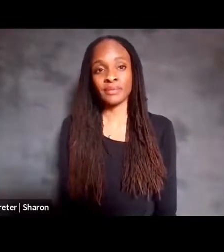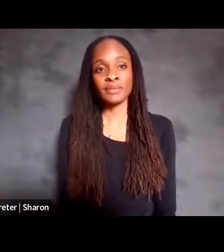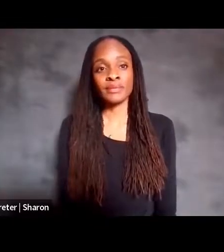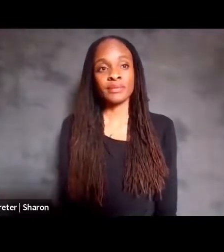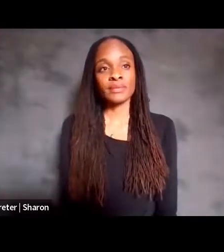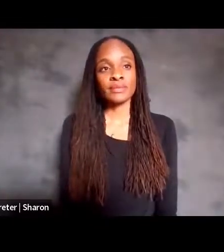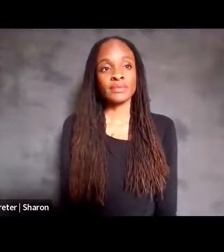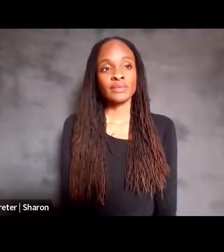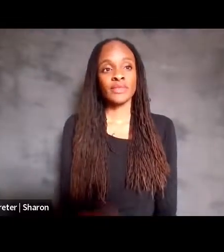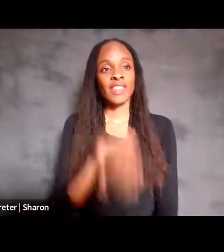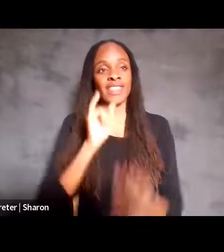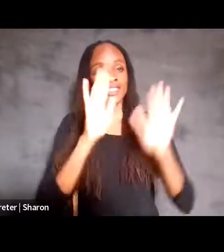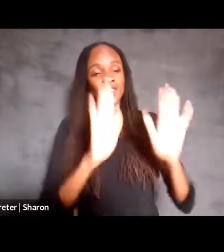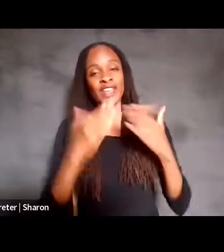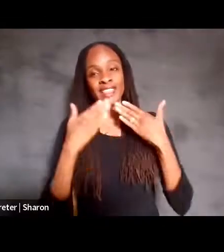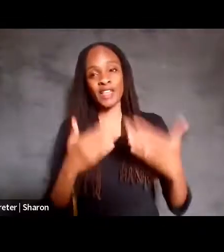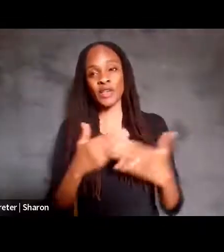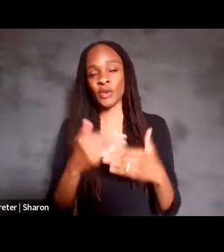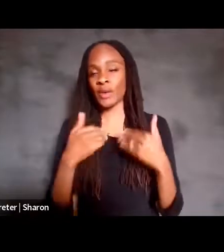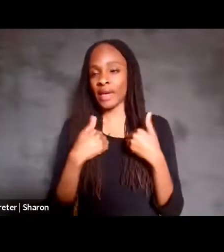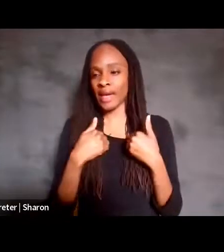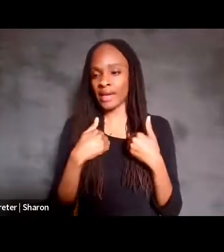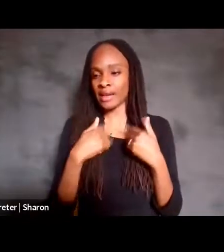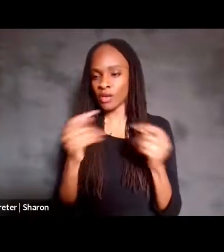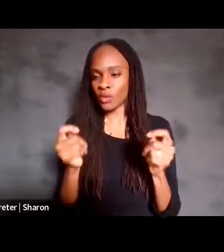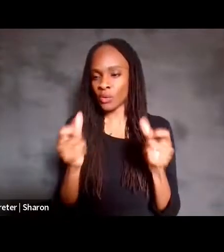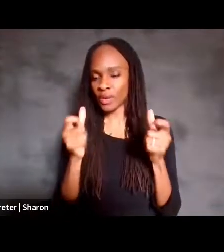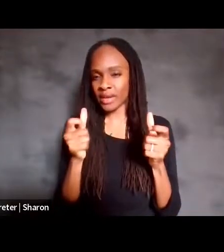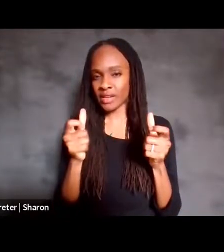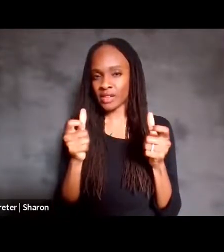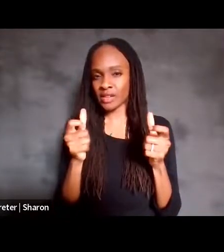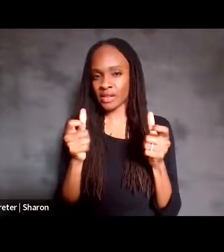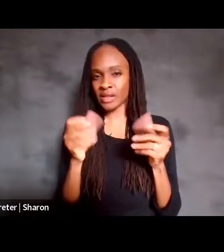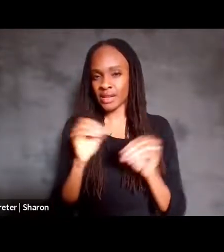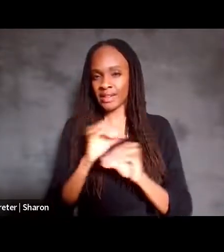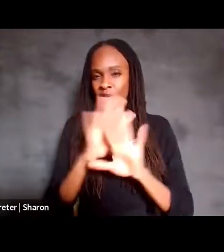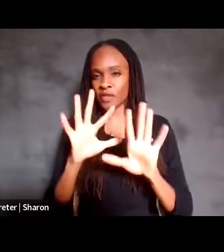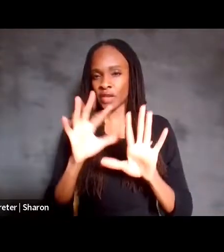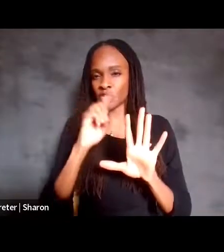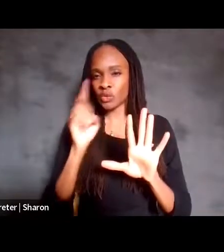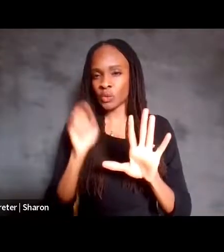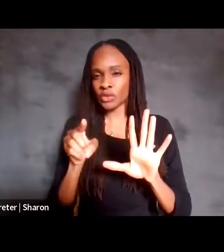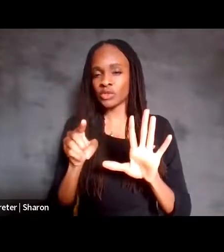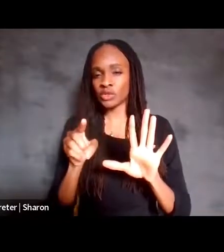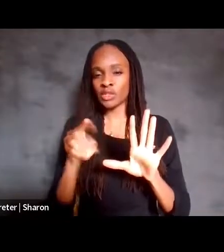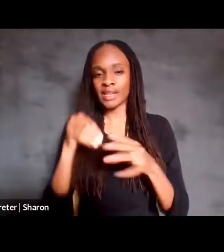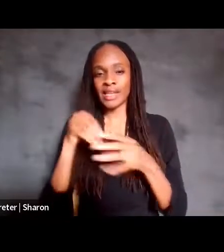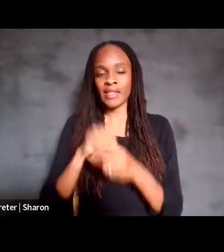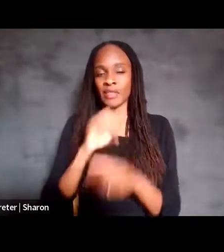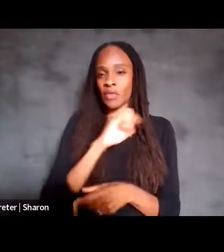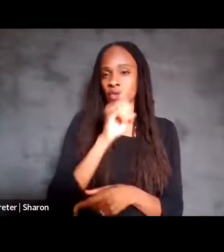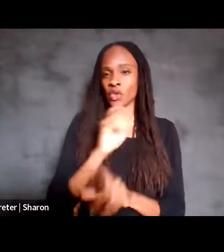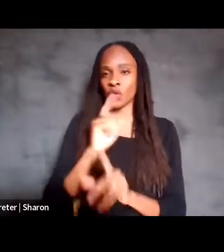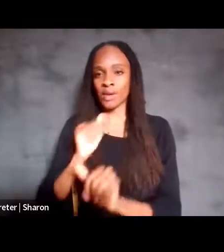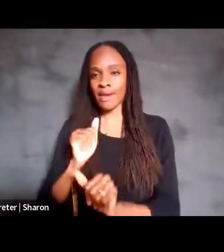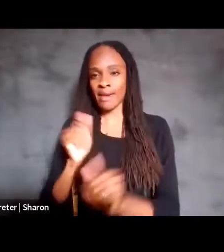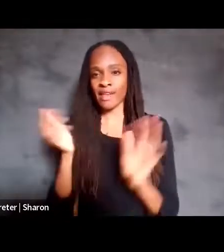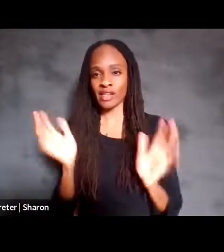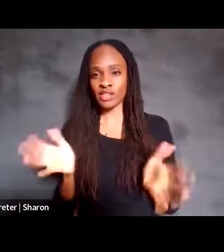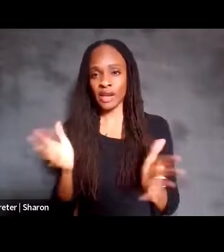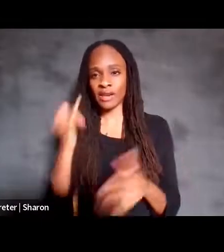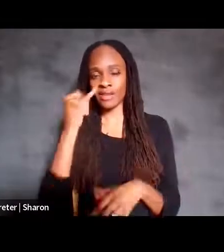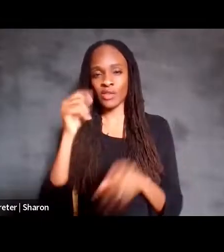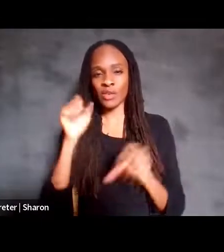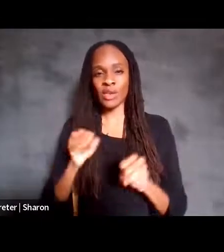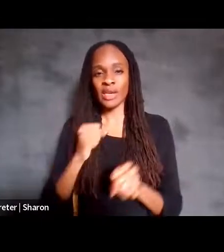That's great. Thank you. There was a quick clarification question in the Q&A chat. If you can please